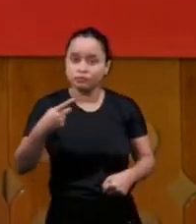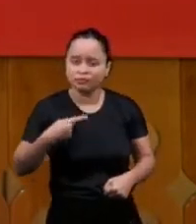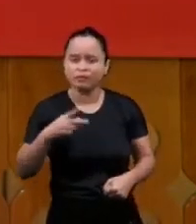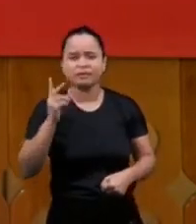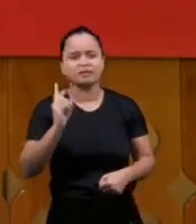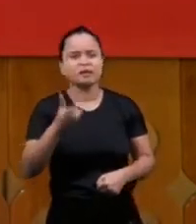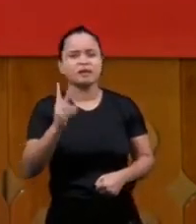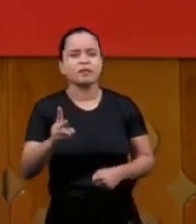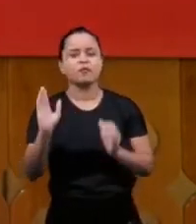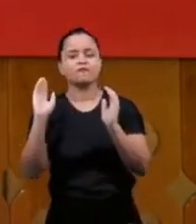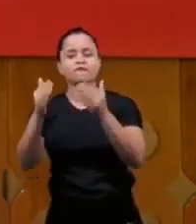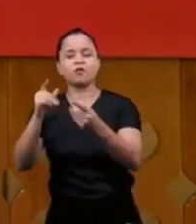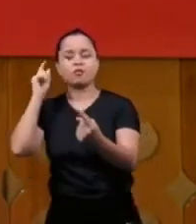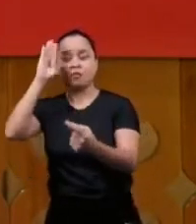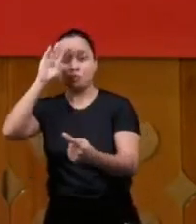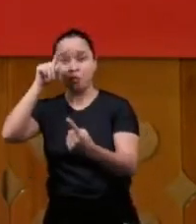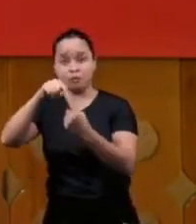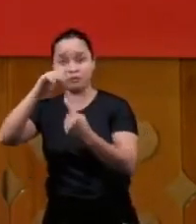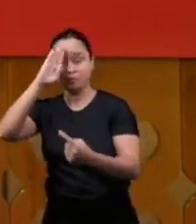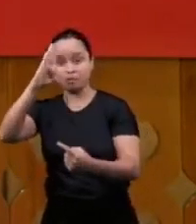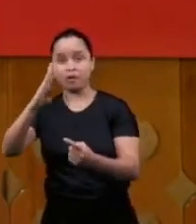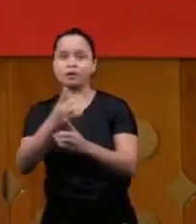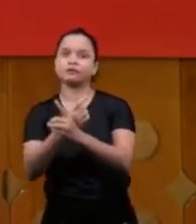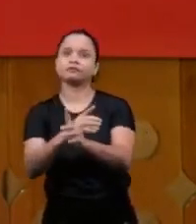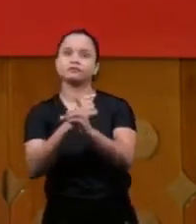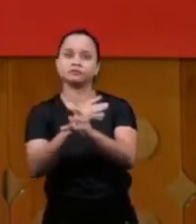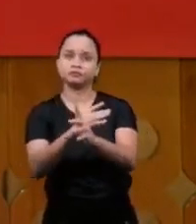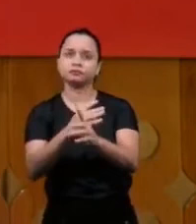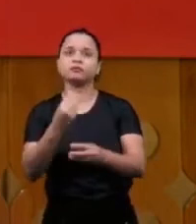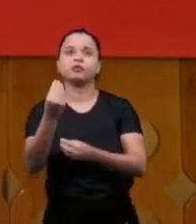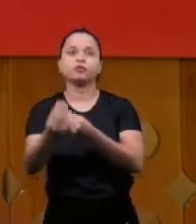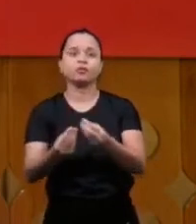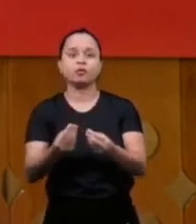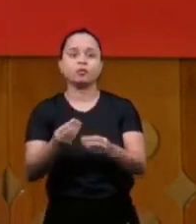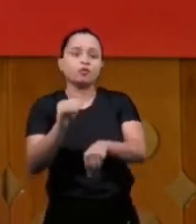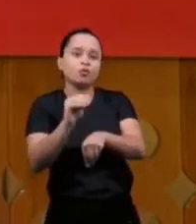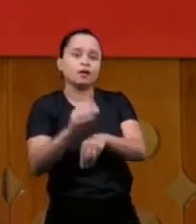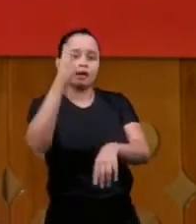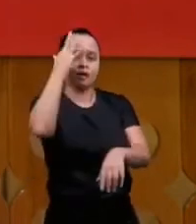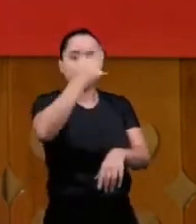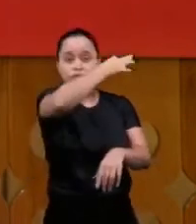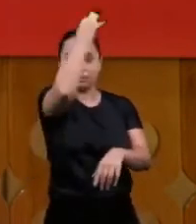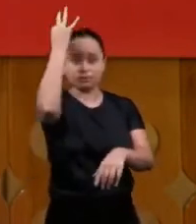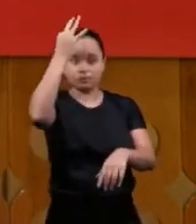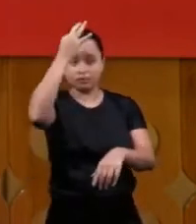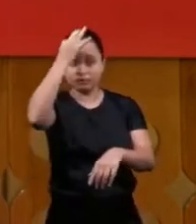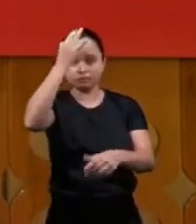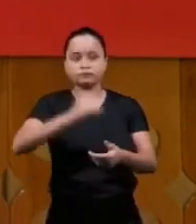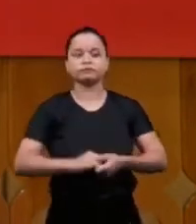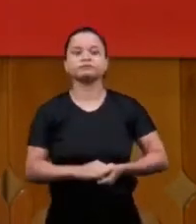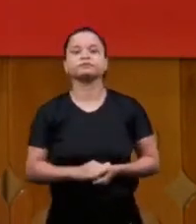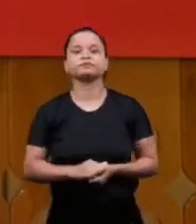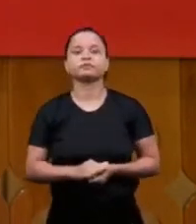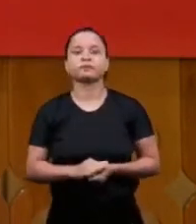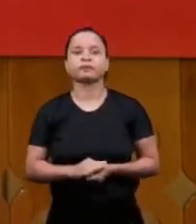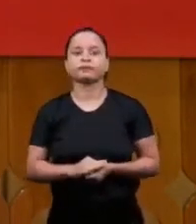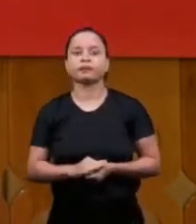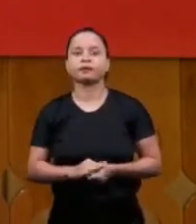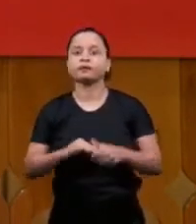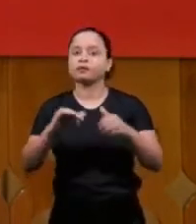authority to relay what was guided by the Holy Spirit is doctrine the doctrine